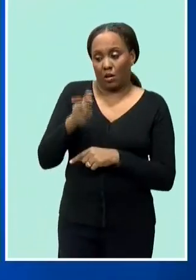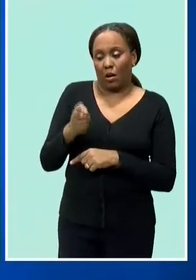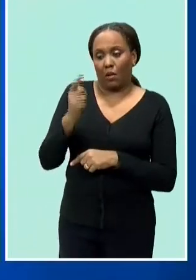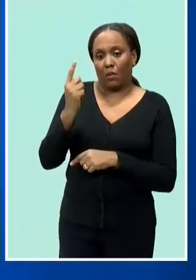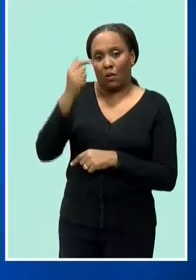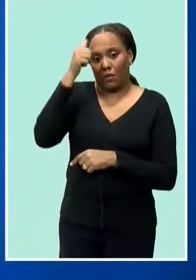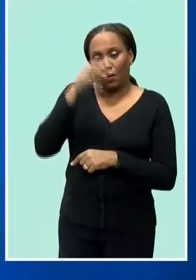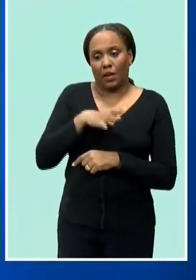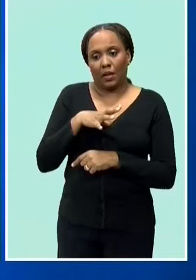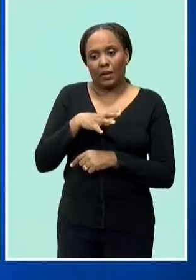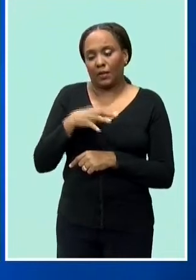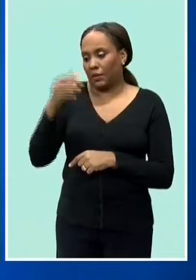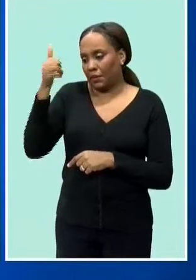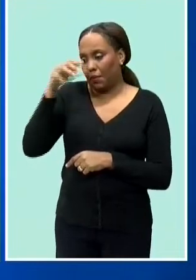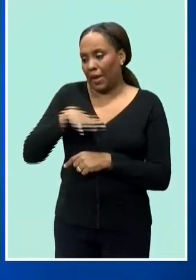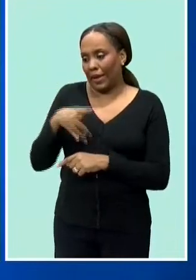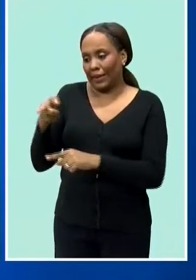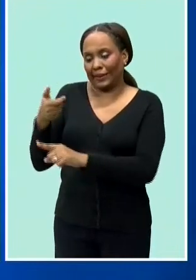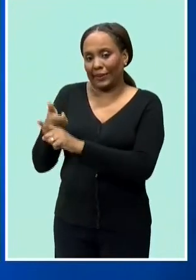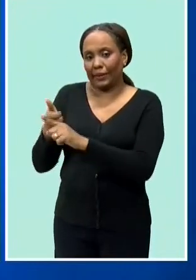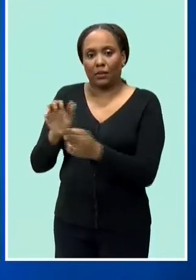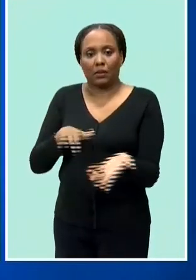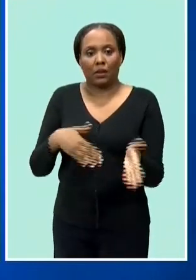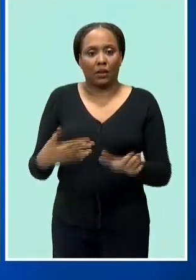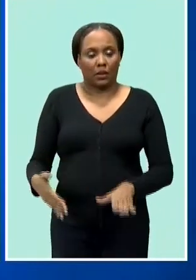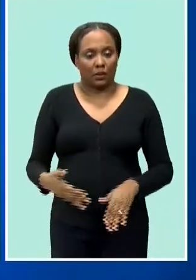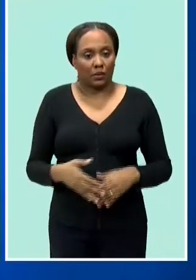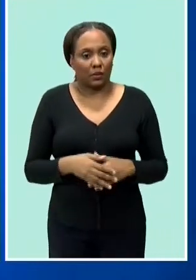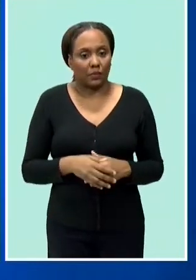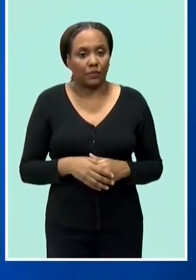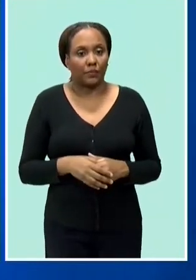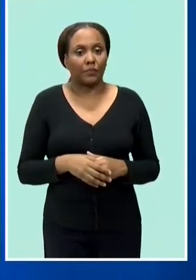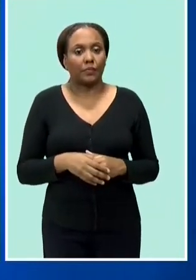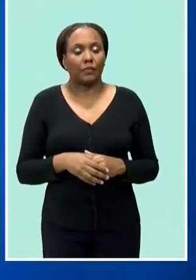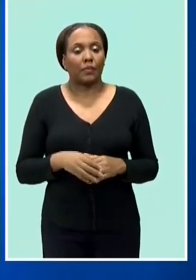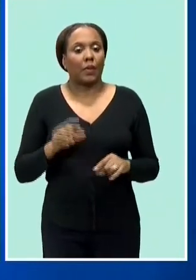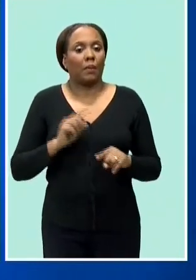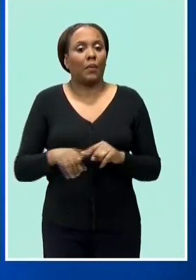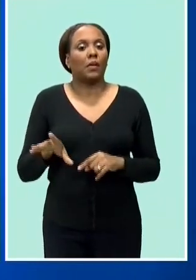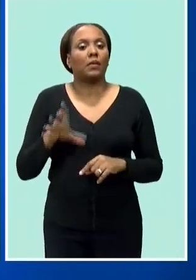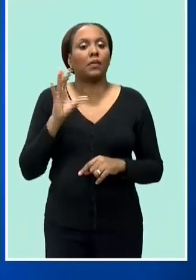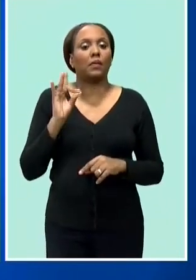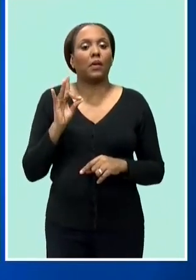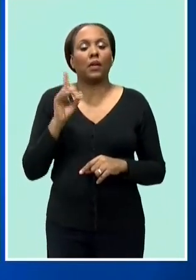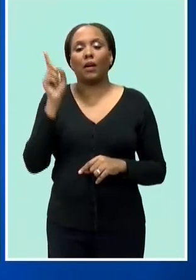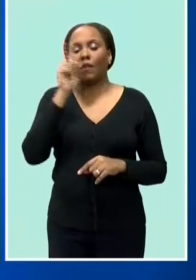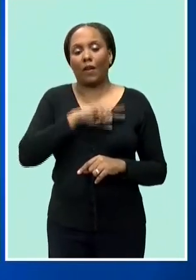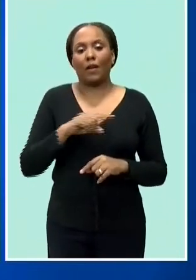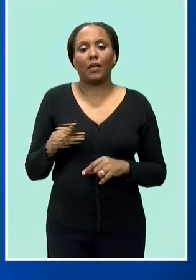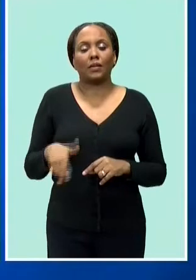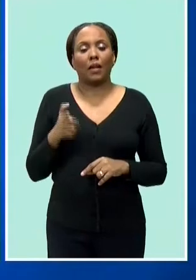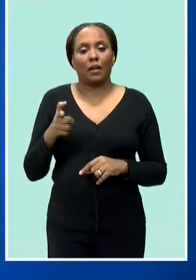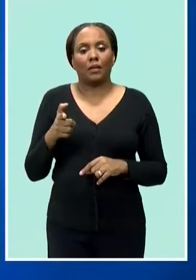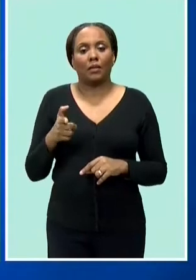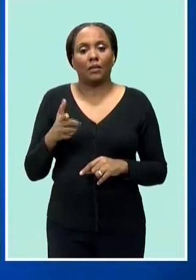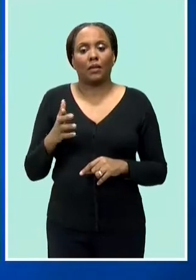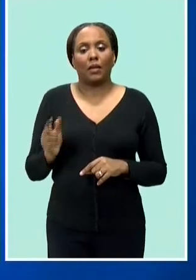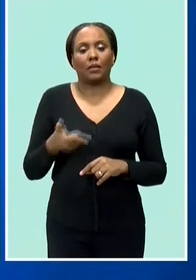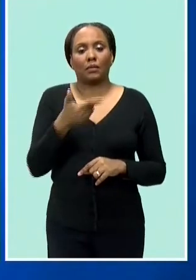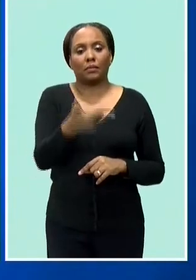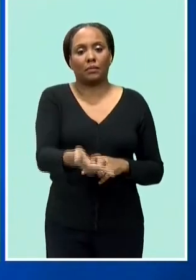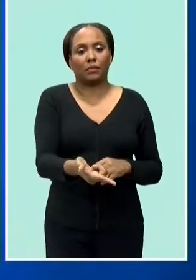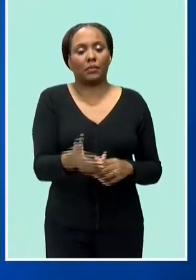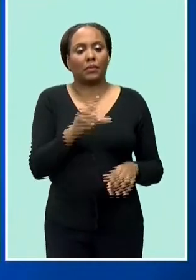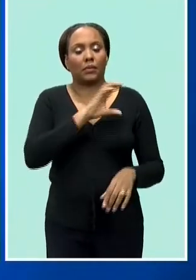at hospital the release from king alarm says an imitation firearm was taken from the dead man and handed to the police